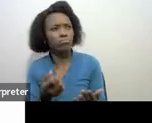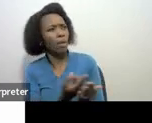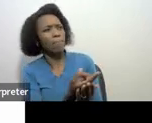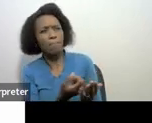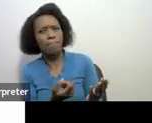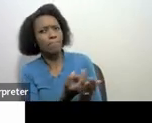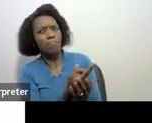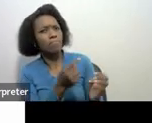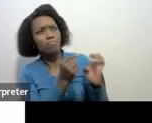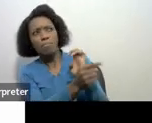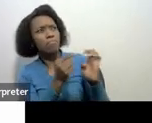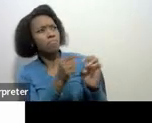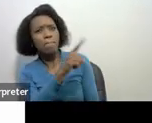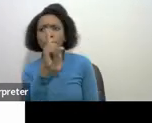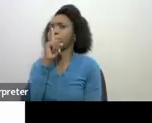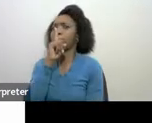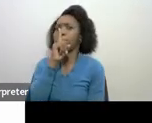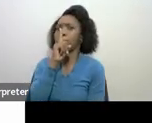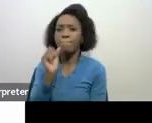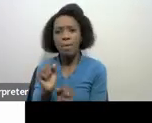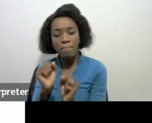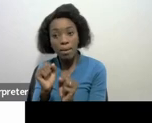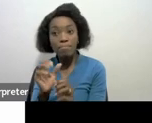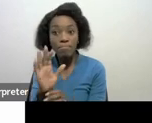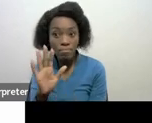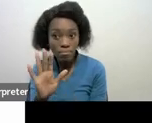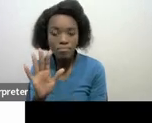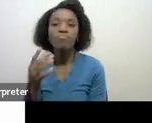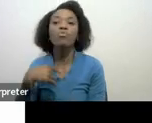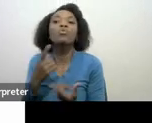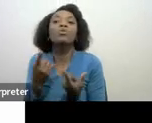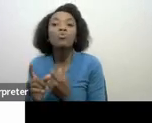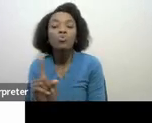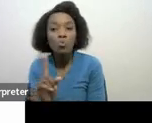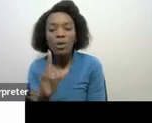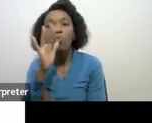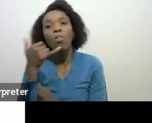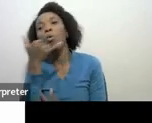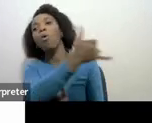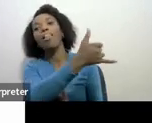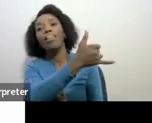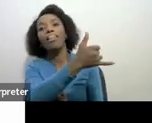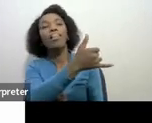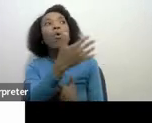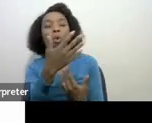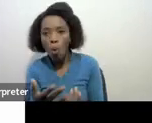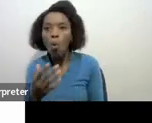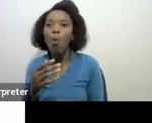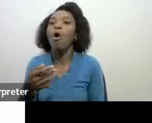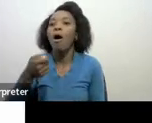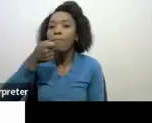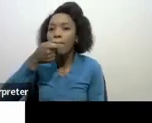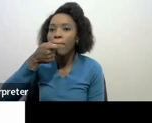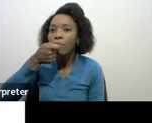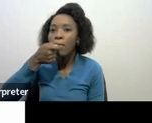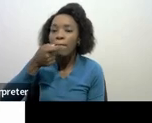those sms and emails then we'll usually make a phone call or a voice note call where